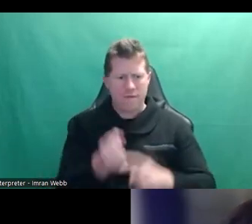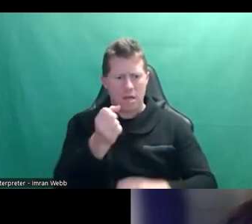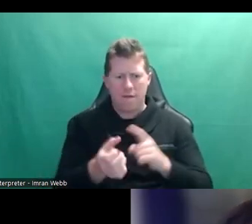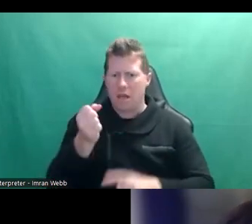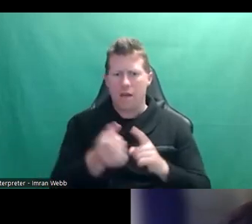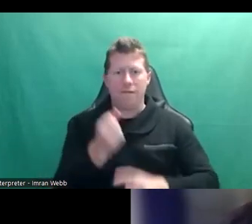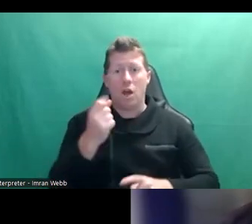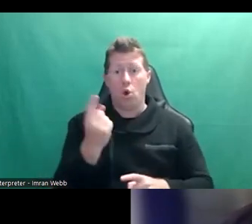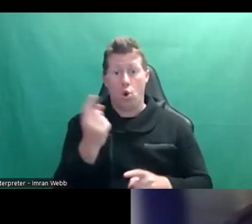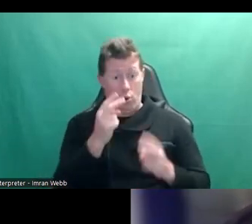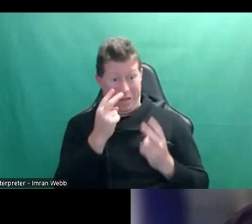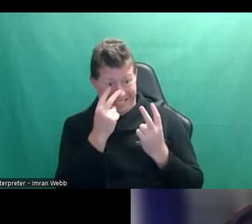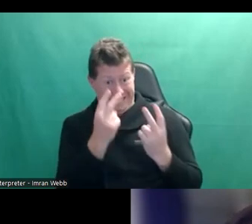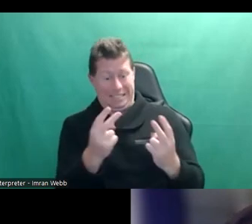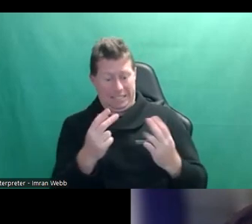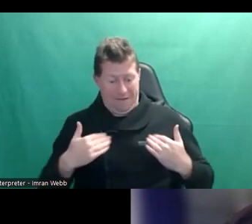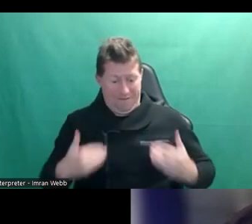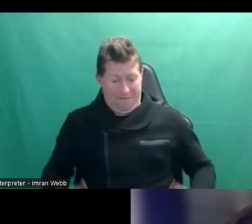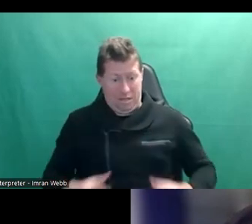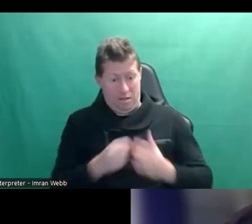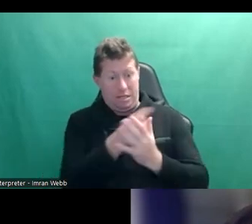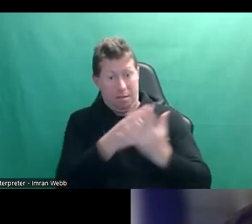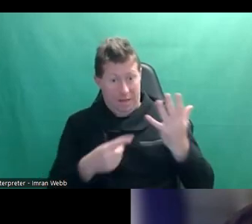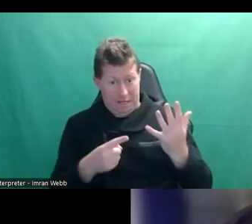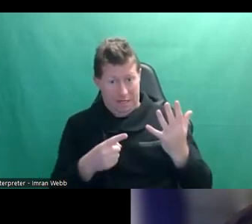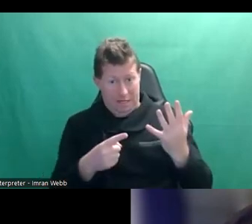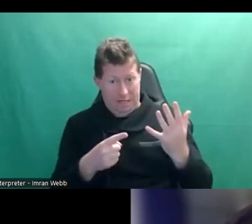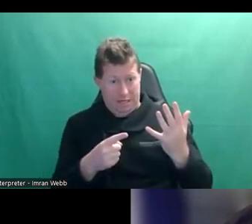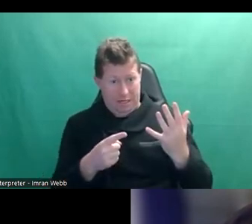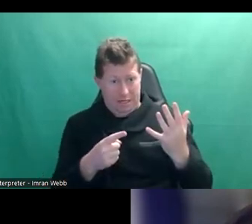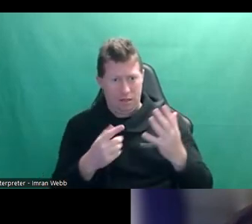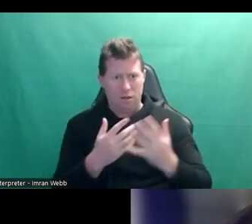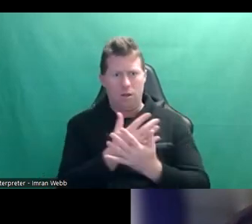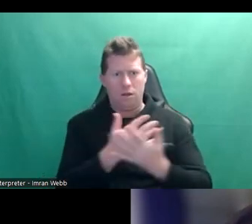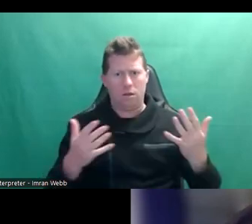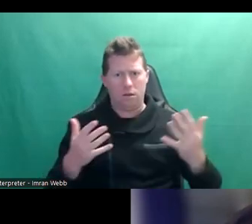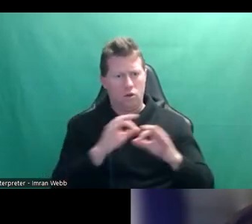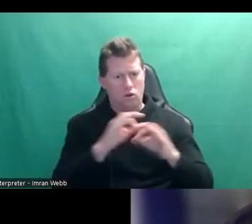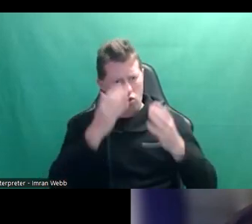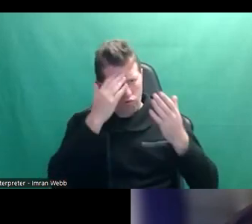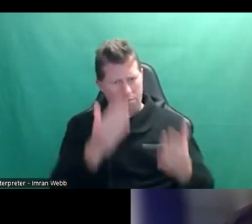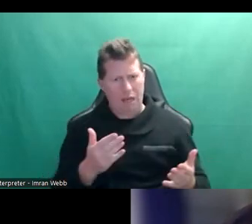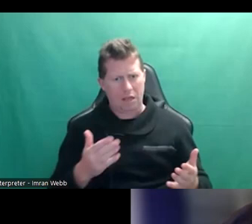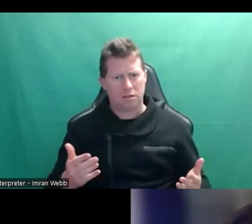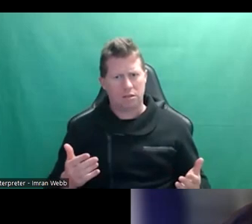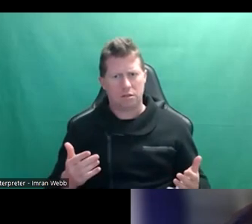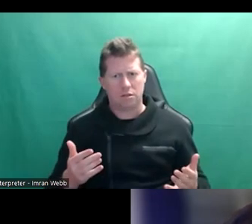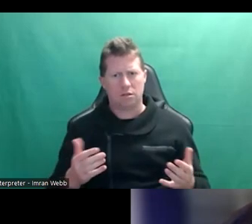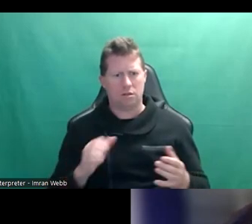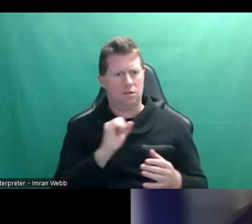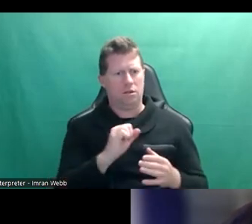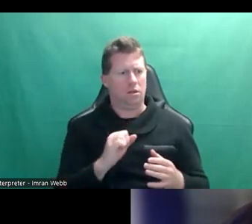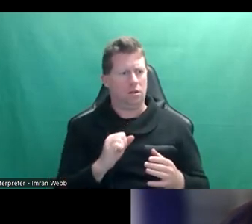a visible physical disability have so much disrespect of their bodily